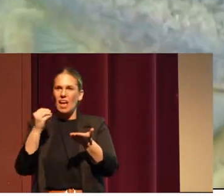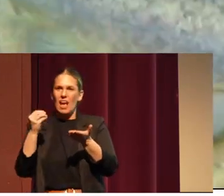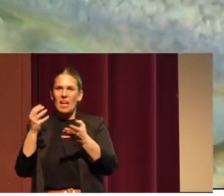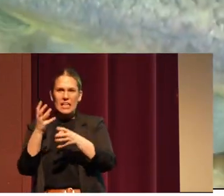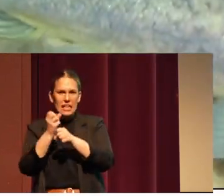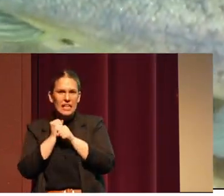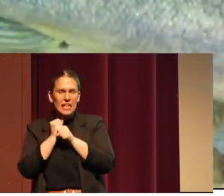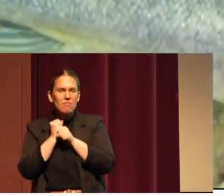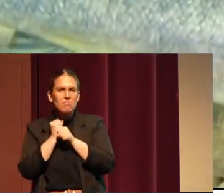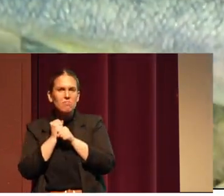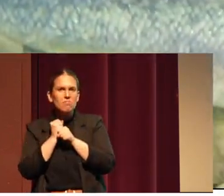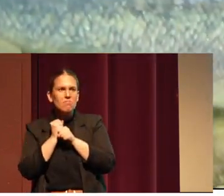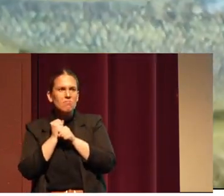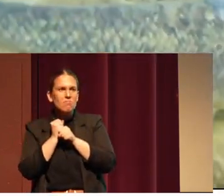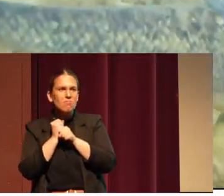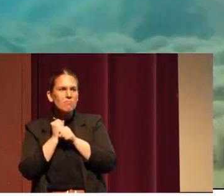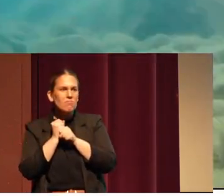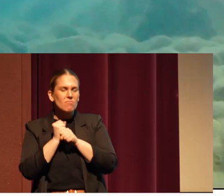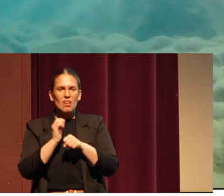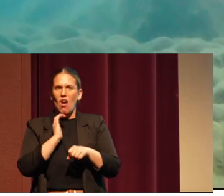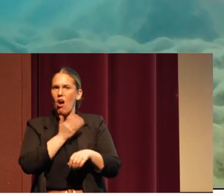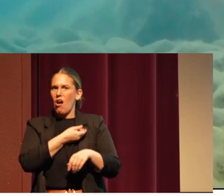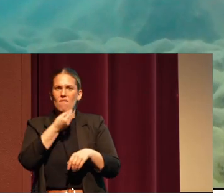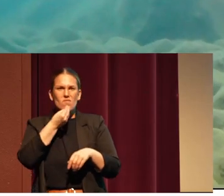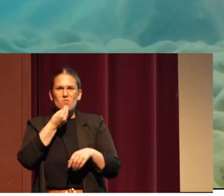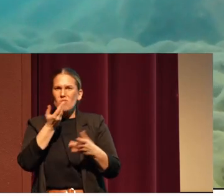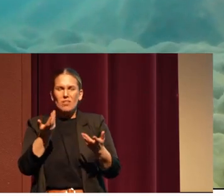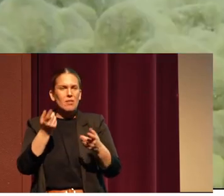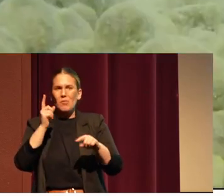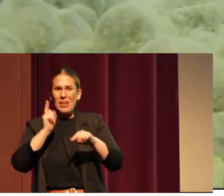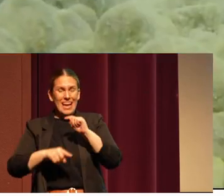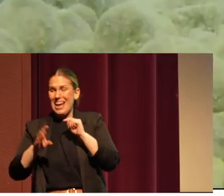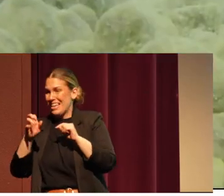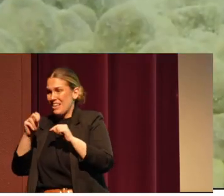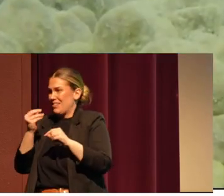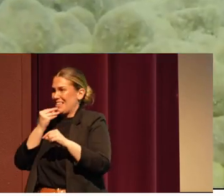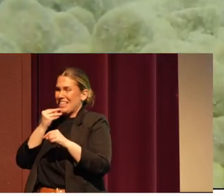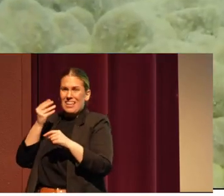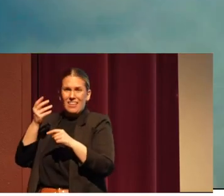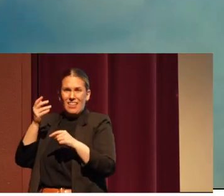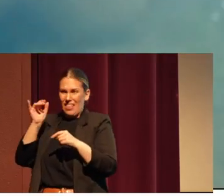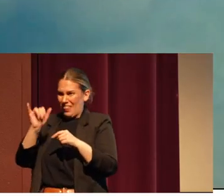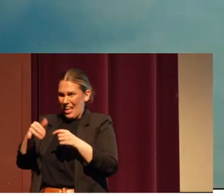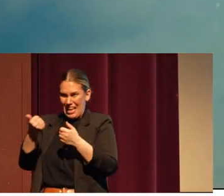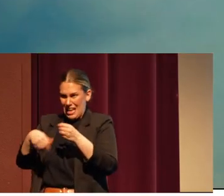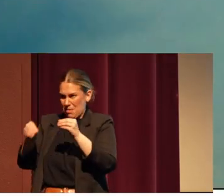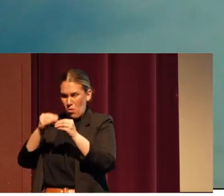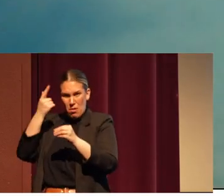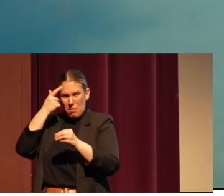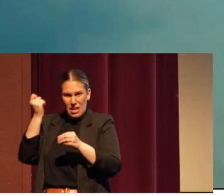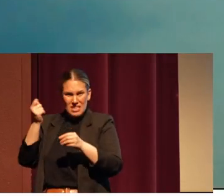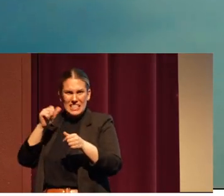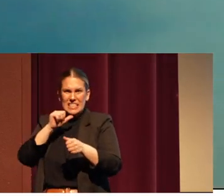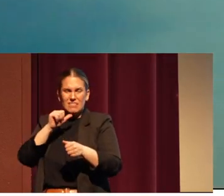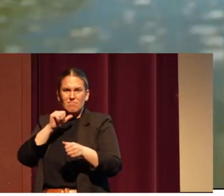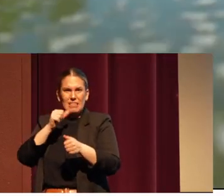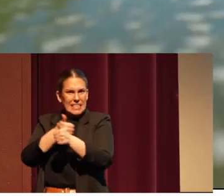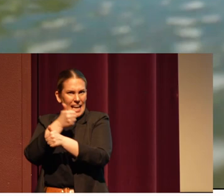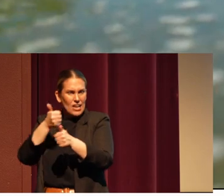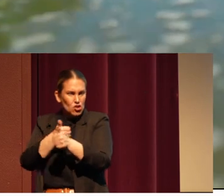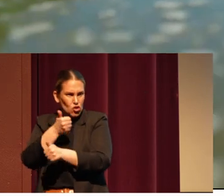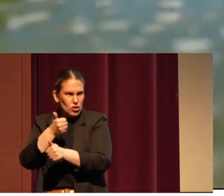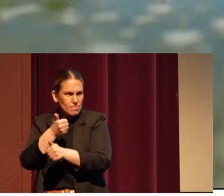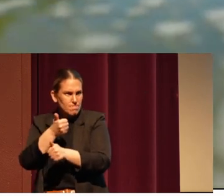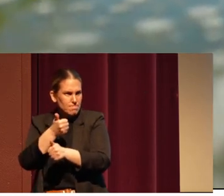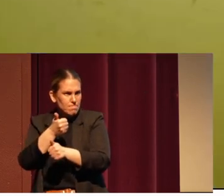our Chawam and Koptu, we can't even eat anymore. They're on the endangered species list. We get annual notices when the